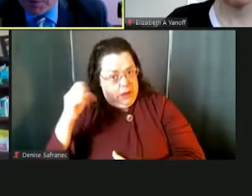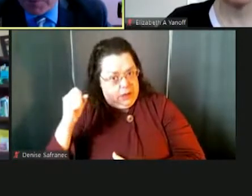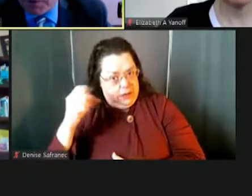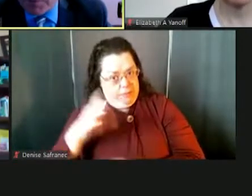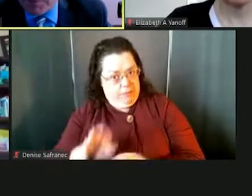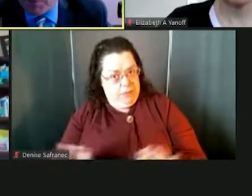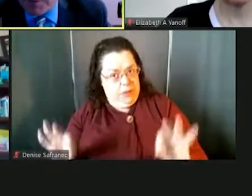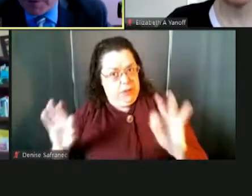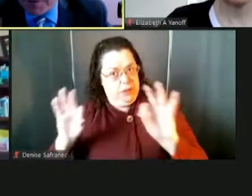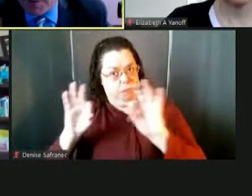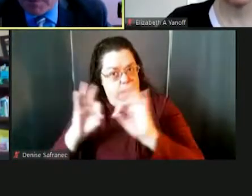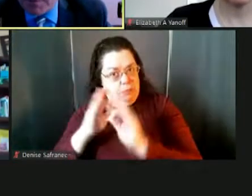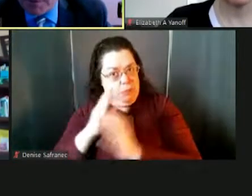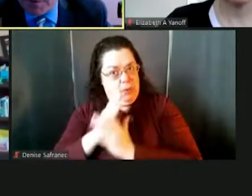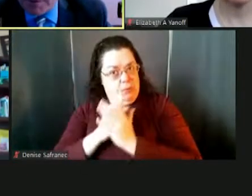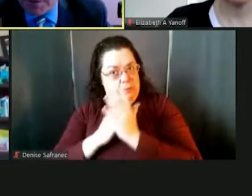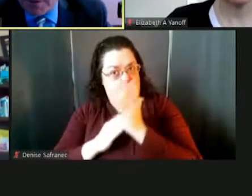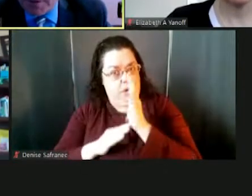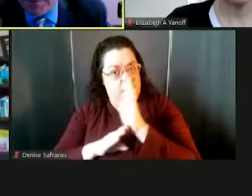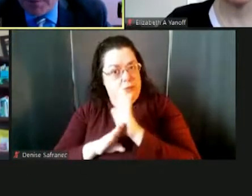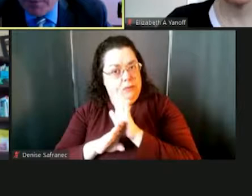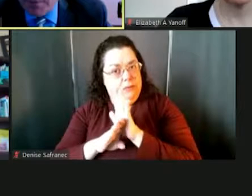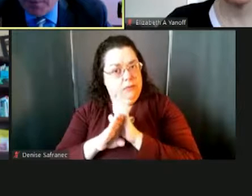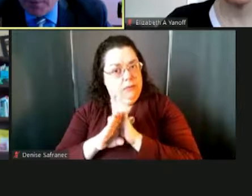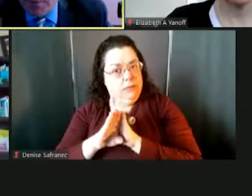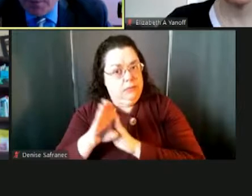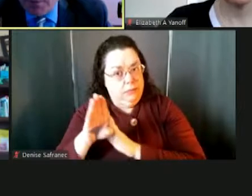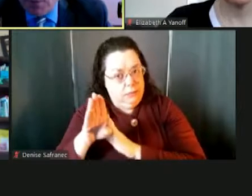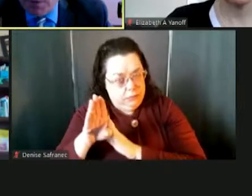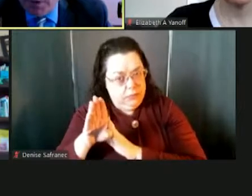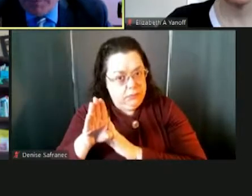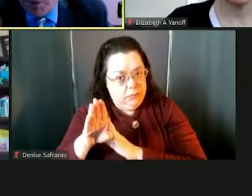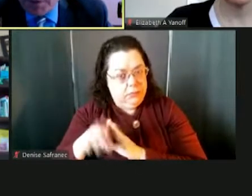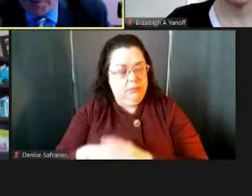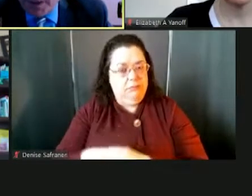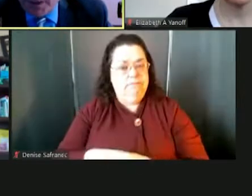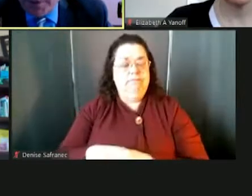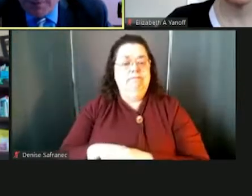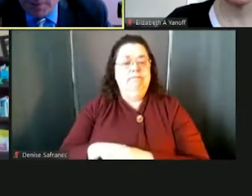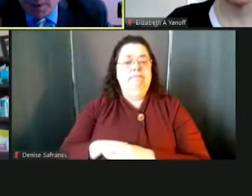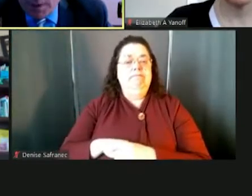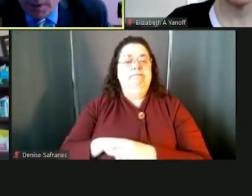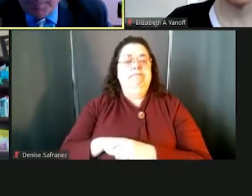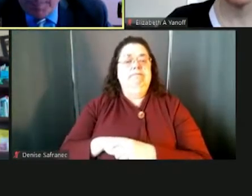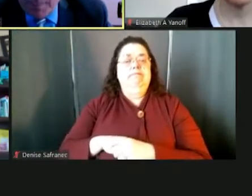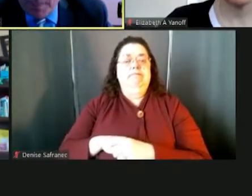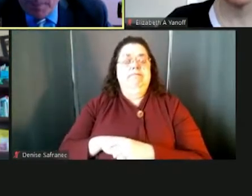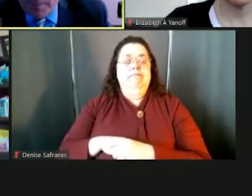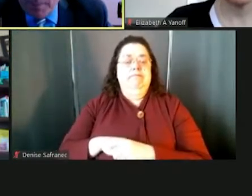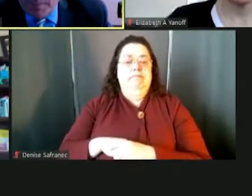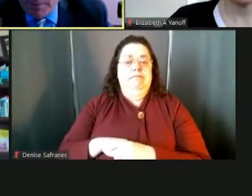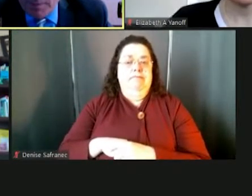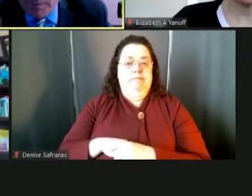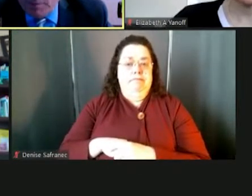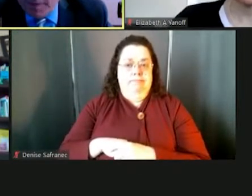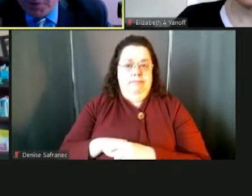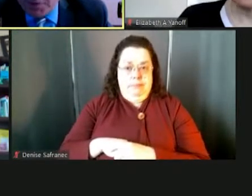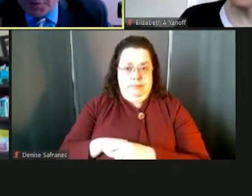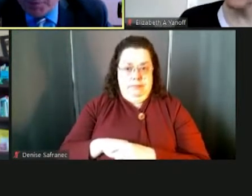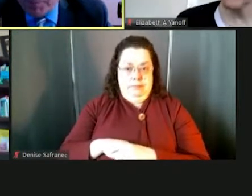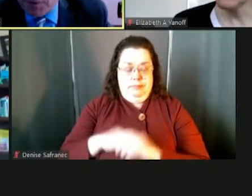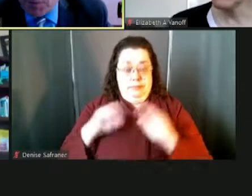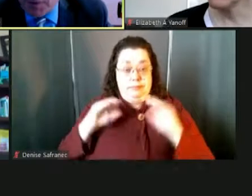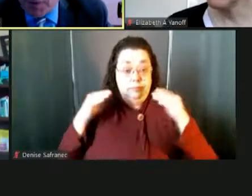professional development over the last couple of years. And we focused on the